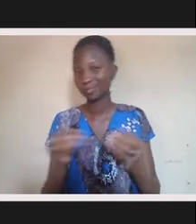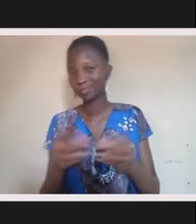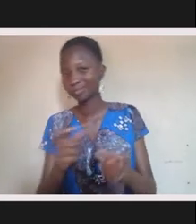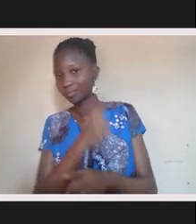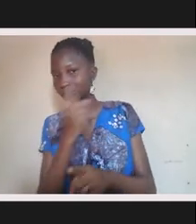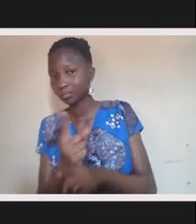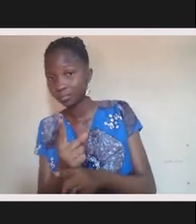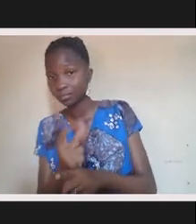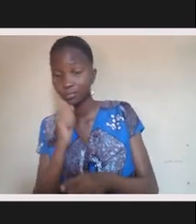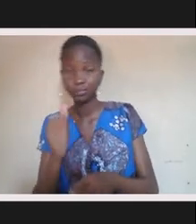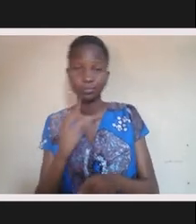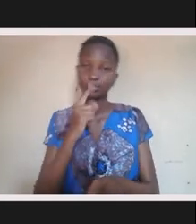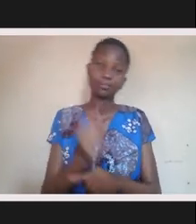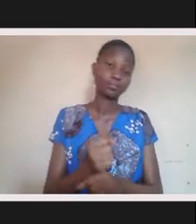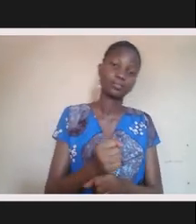name correctly? I'm not sure.